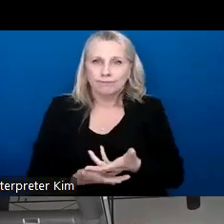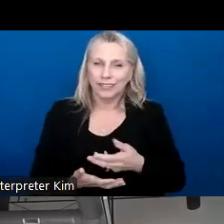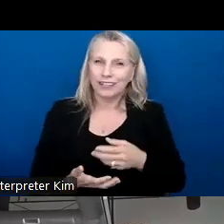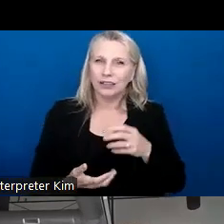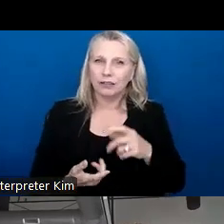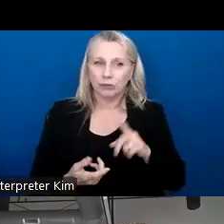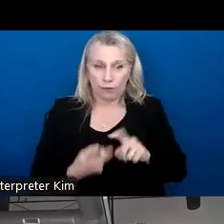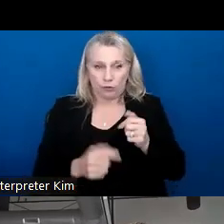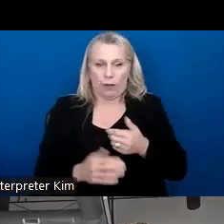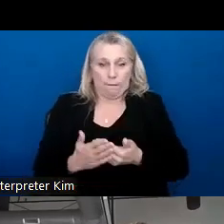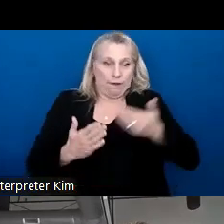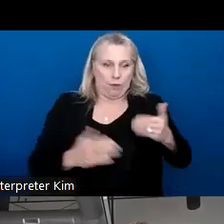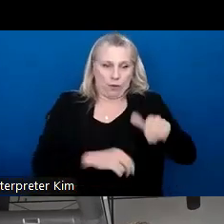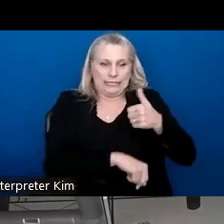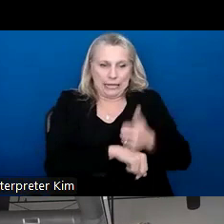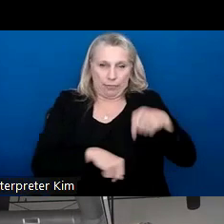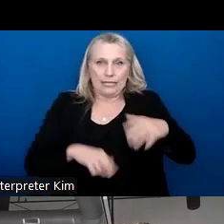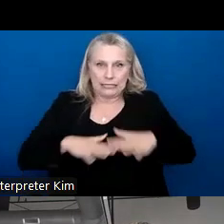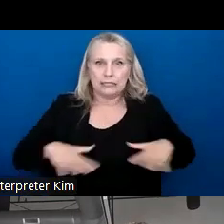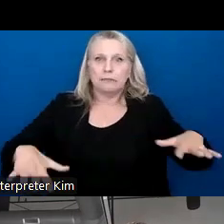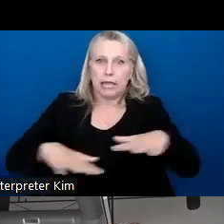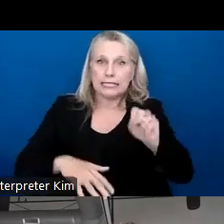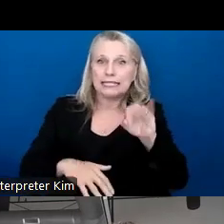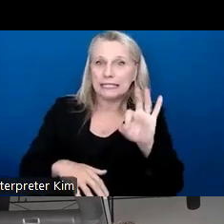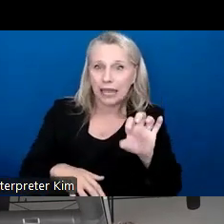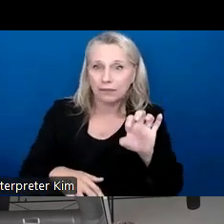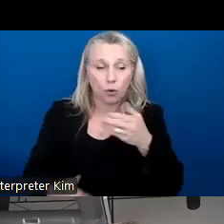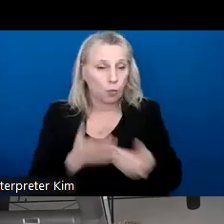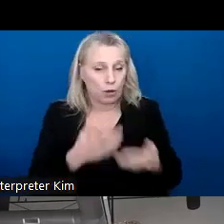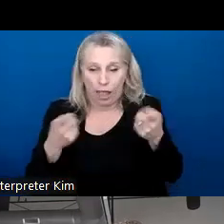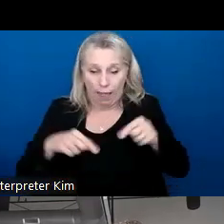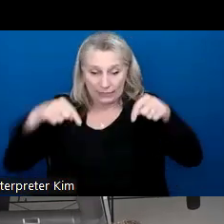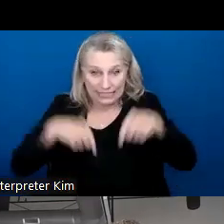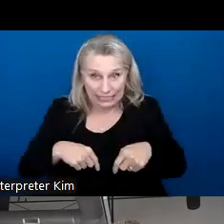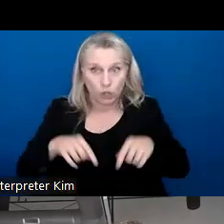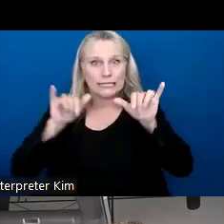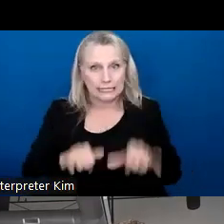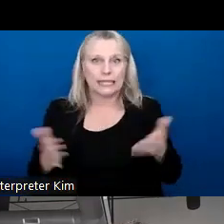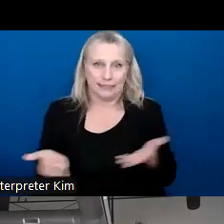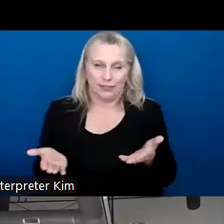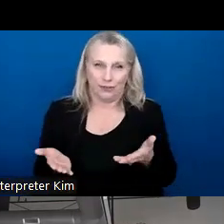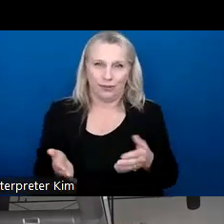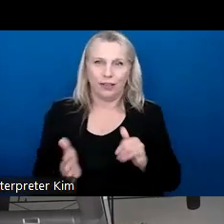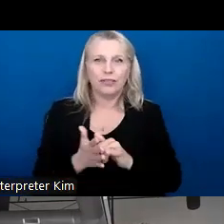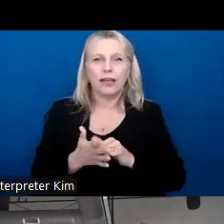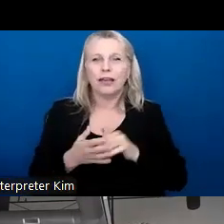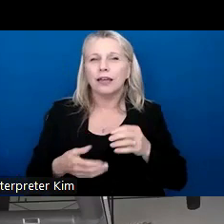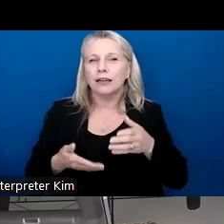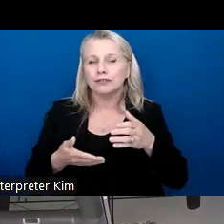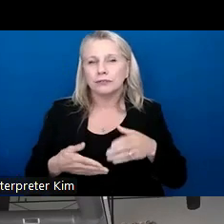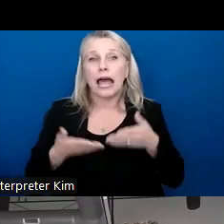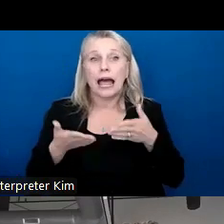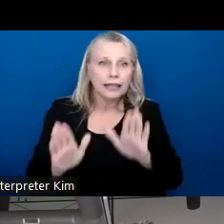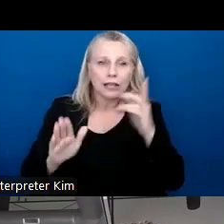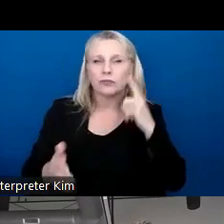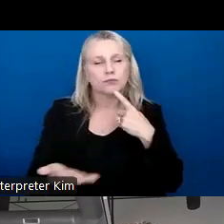this is a safe space. Whatever's in this group does not lead this group. And that really opens the door to awesome, awesome, awesome